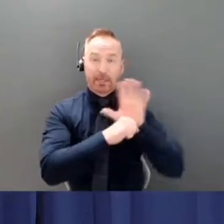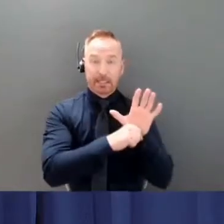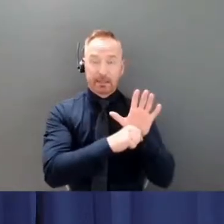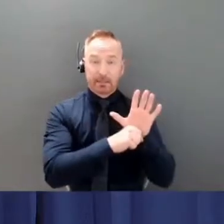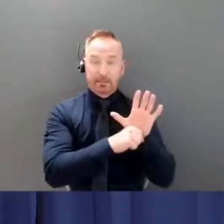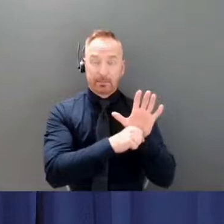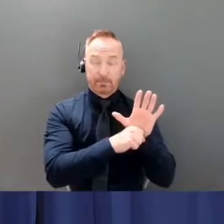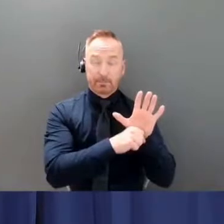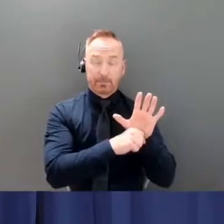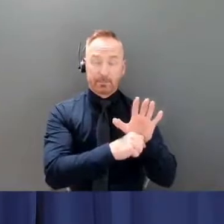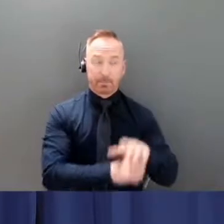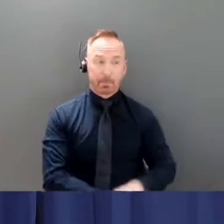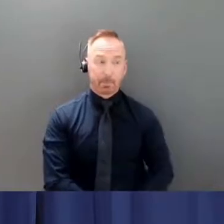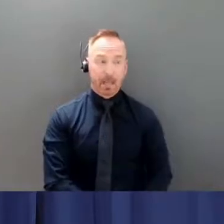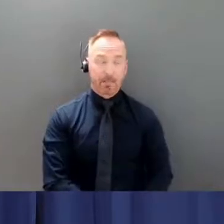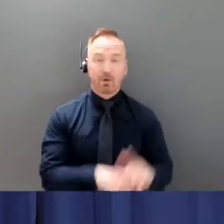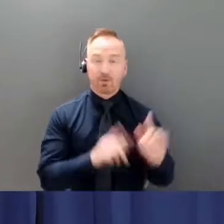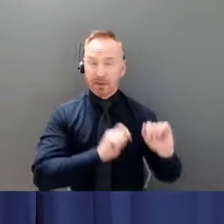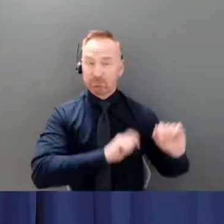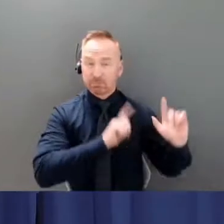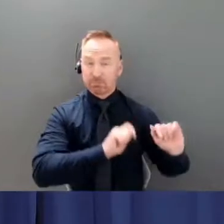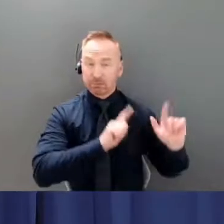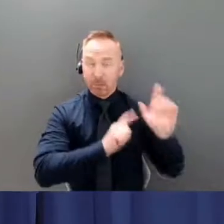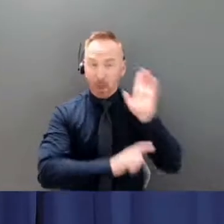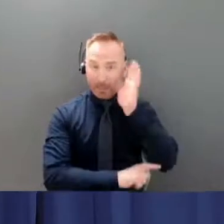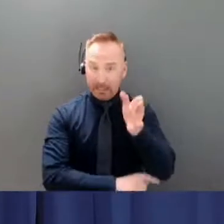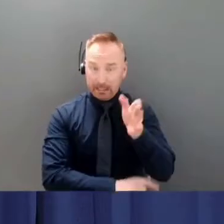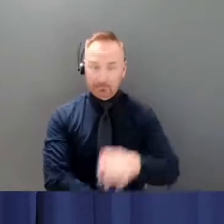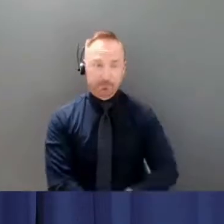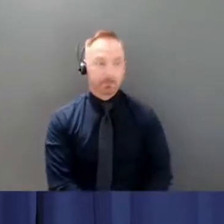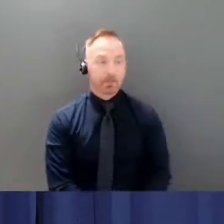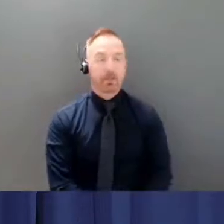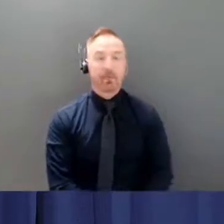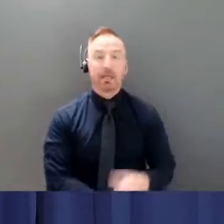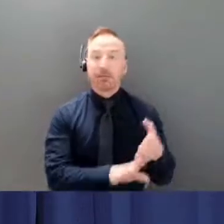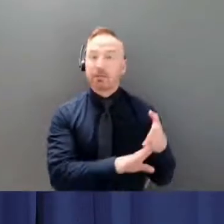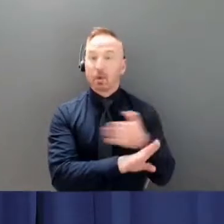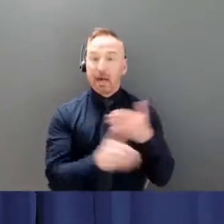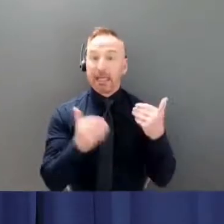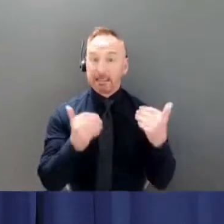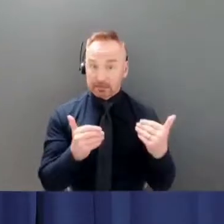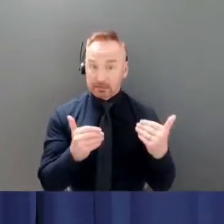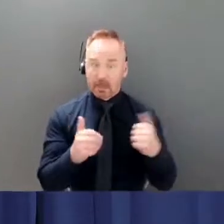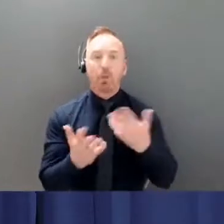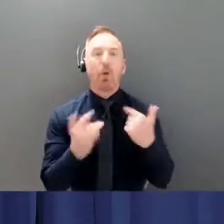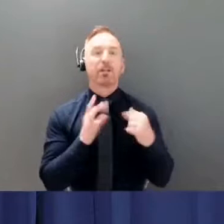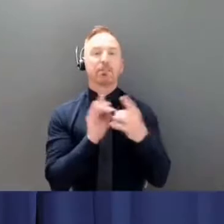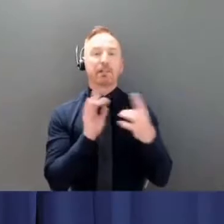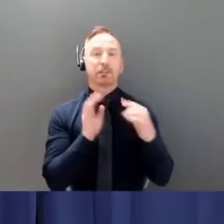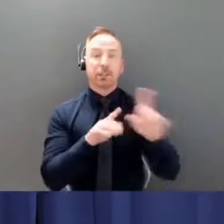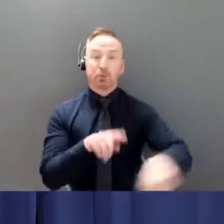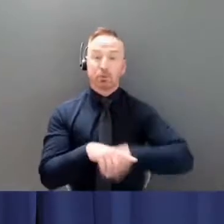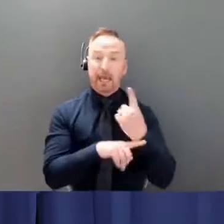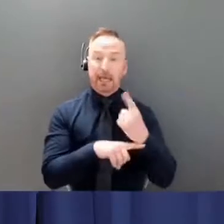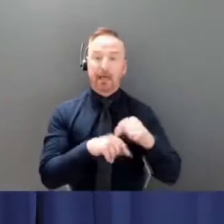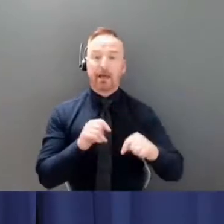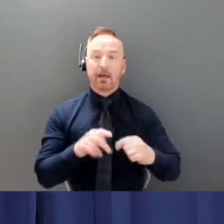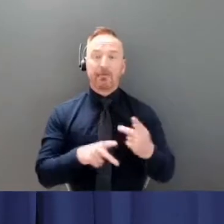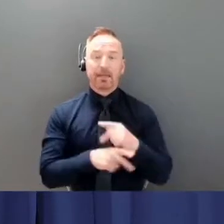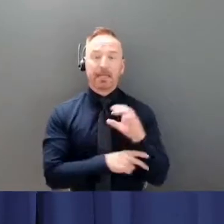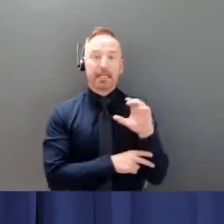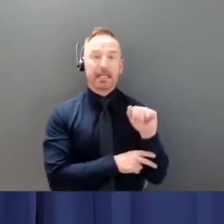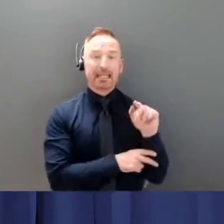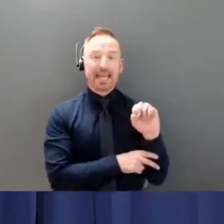and before I continue, want to mention that beginning today, we will release case numbers by